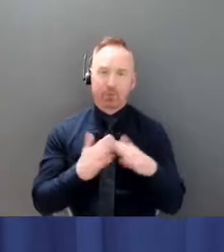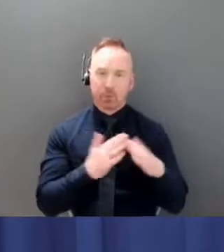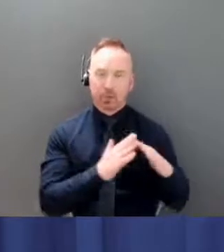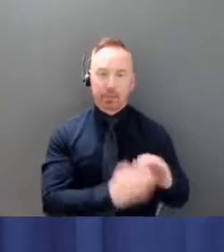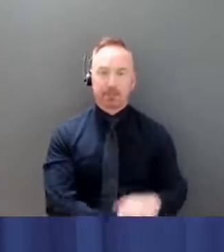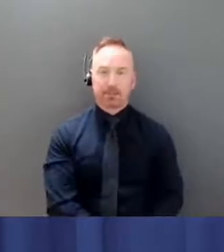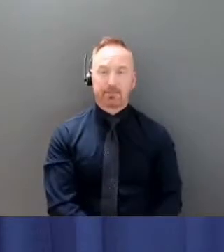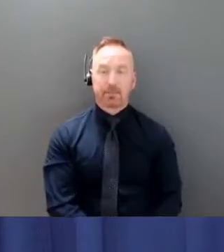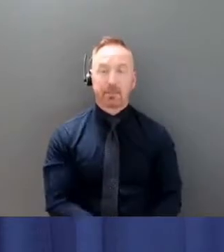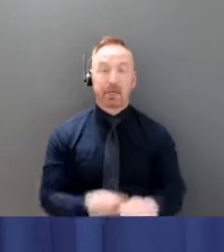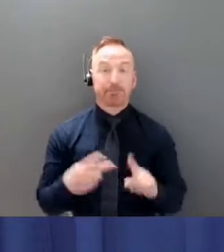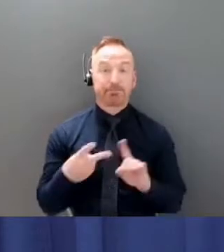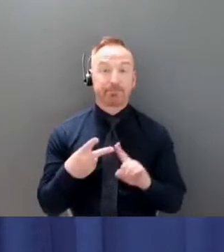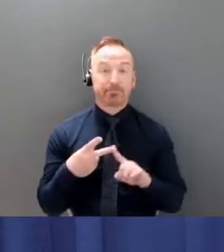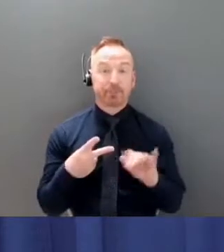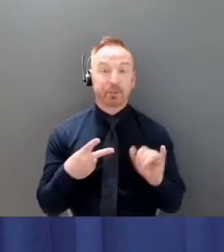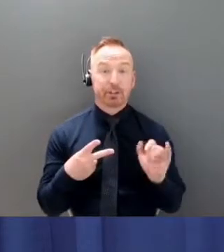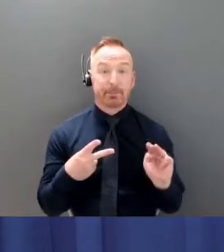question, Jim?